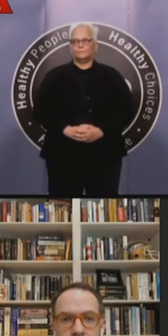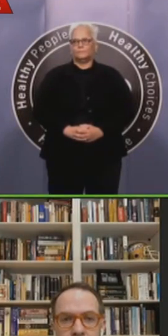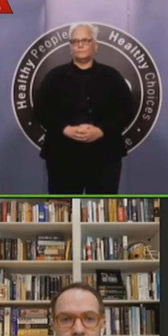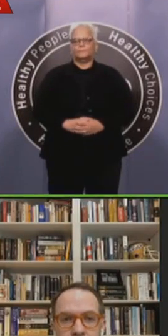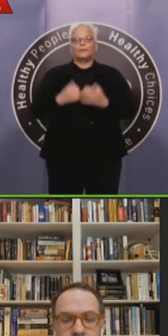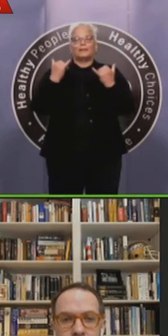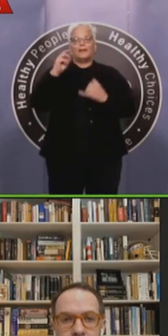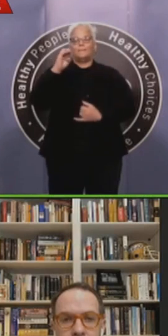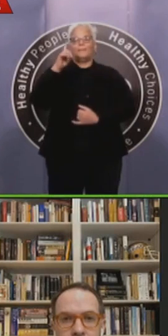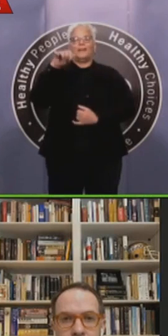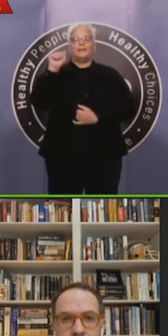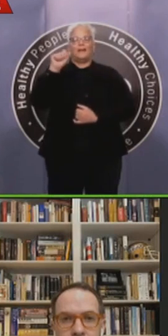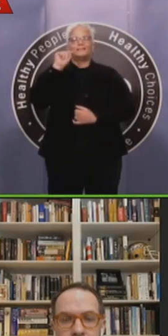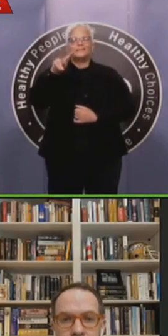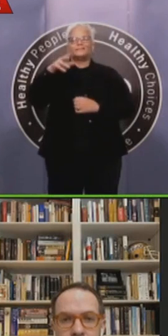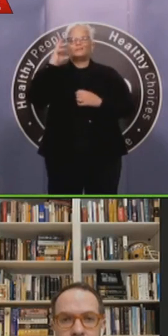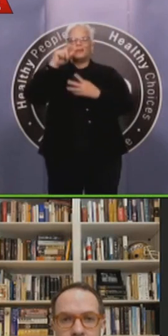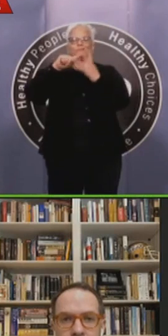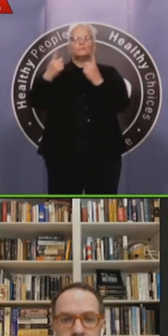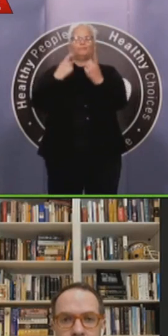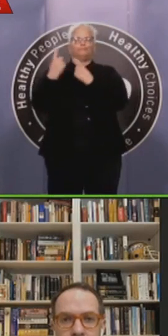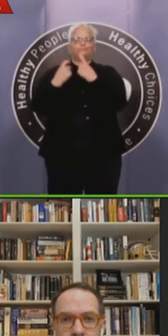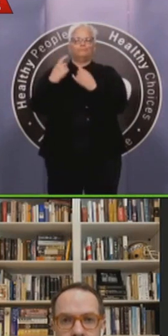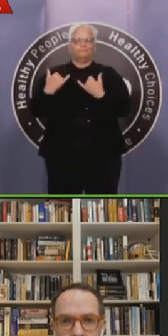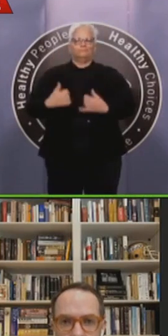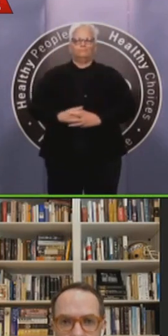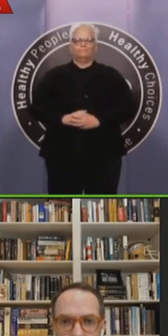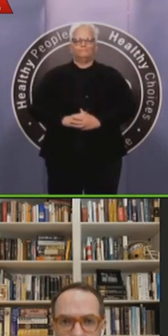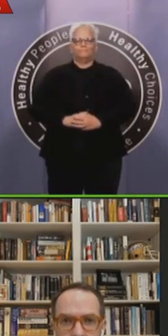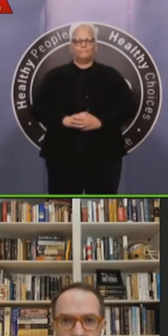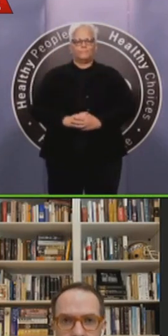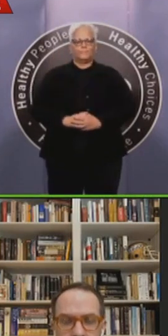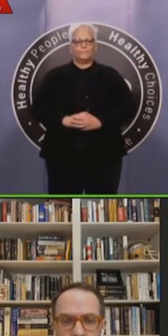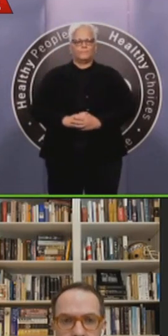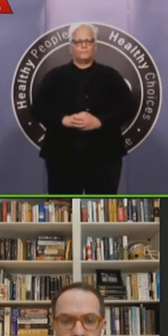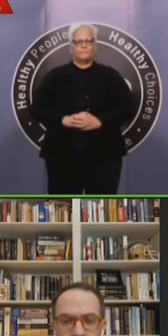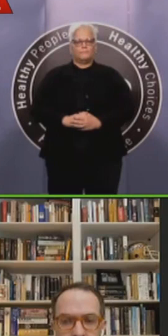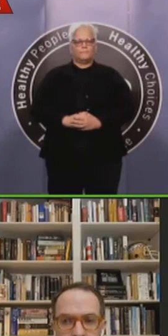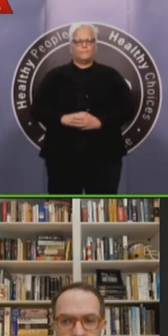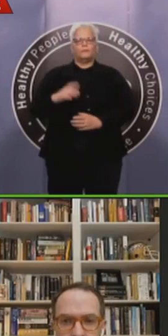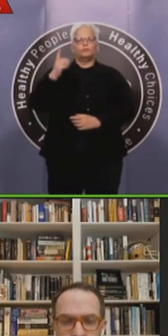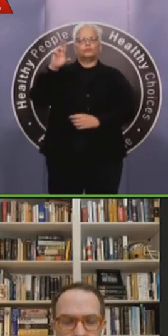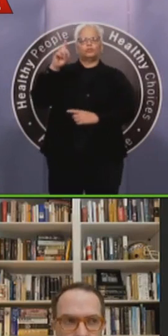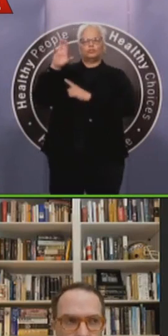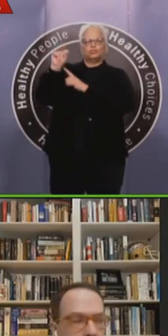Our first question is for Dr. Dart from KJRH. President Mike Pence yesterday